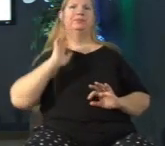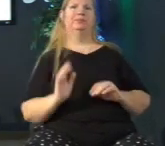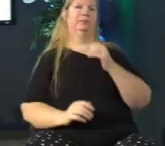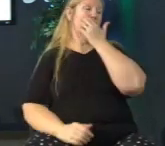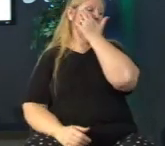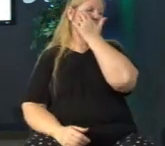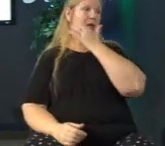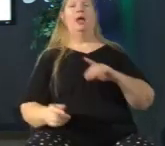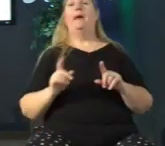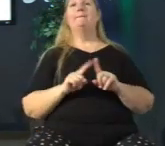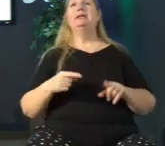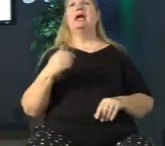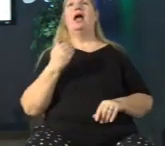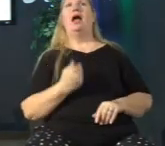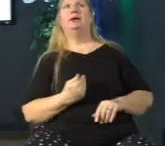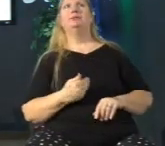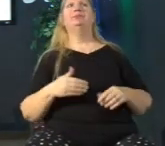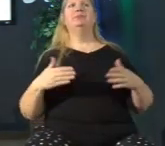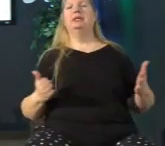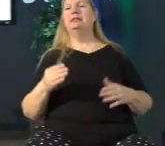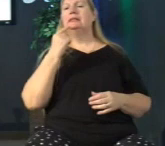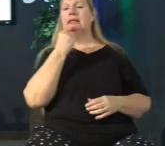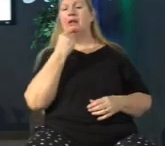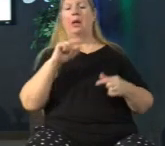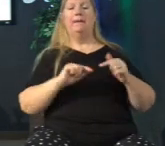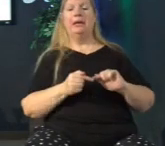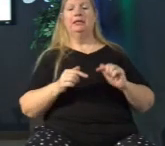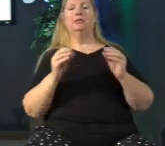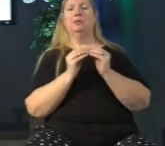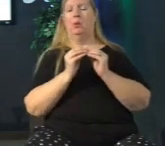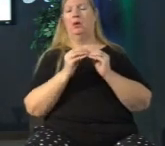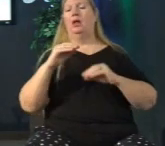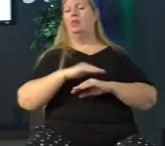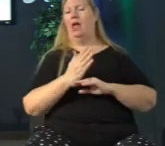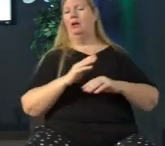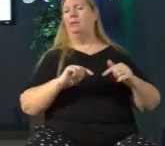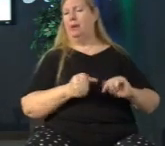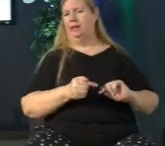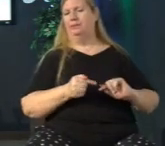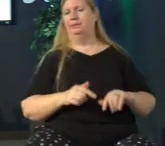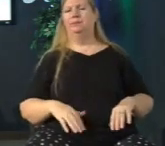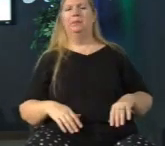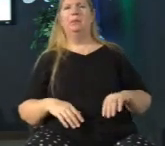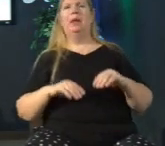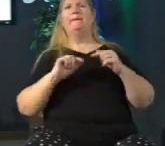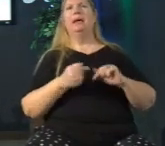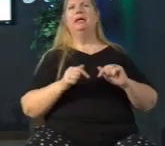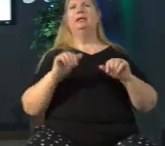but I'm here to tell you that pain can do more than hurt pain can do more than hurt